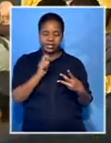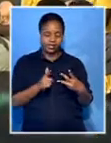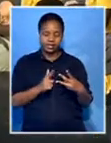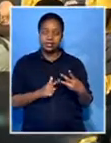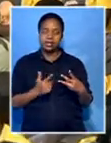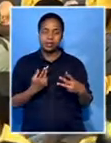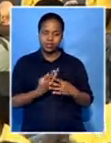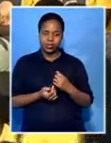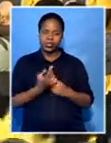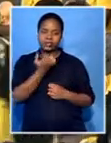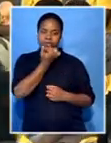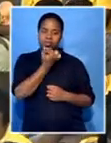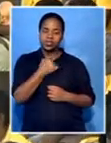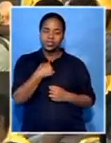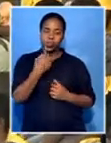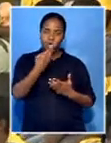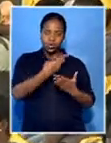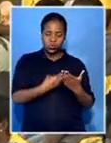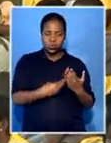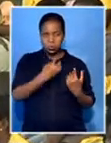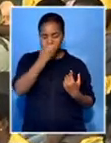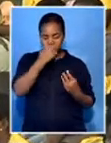Wulilani Philippe, SABC News, Parliament.